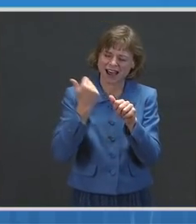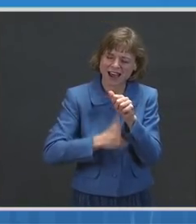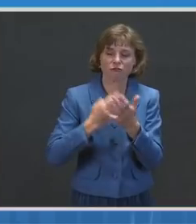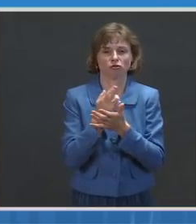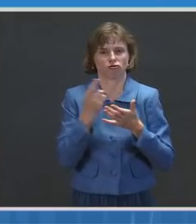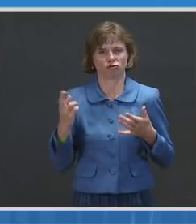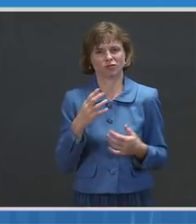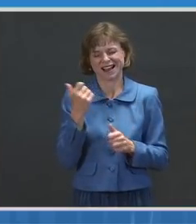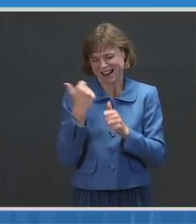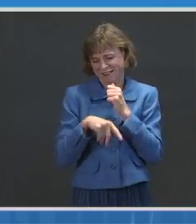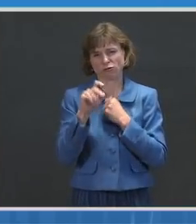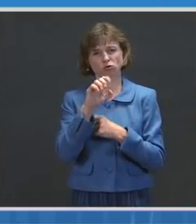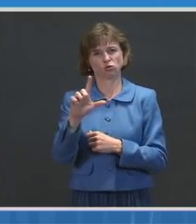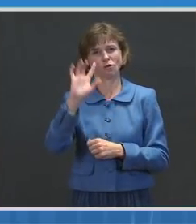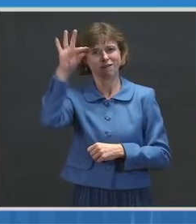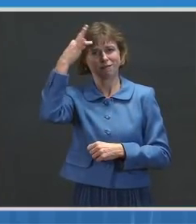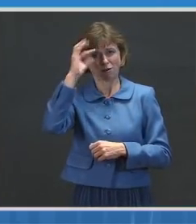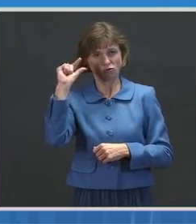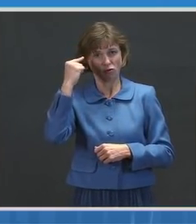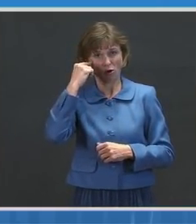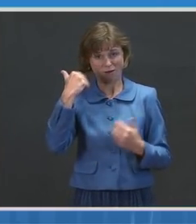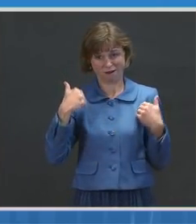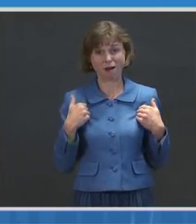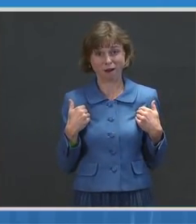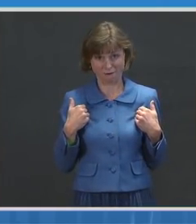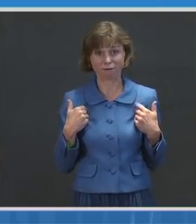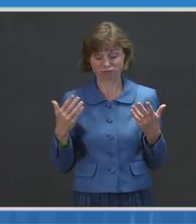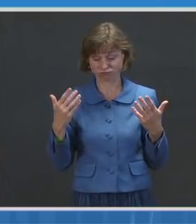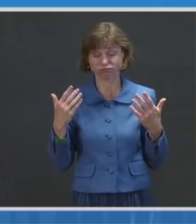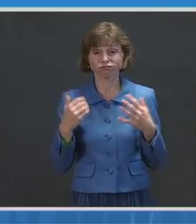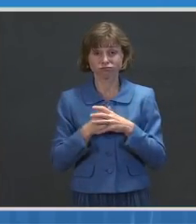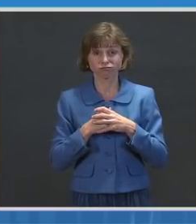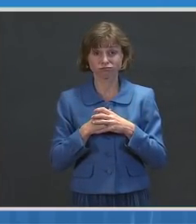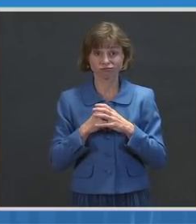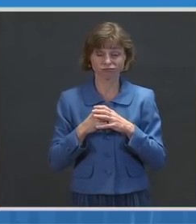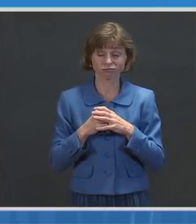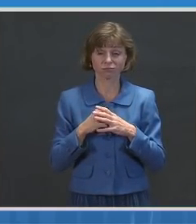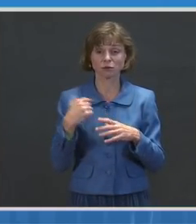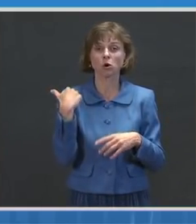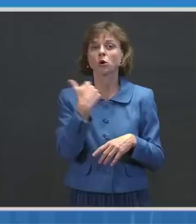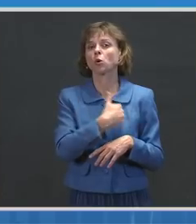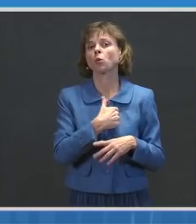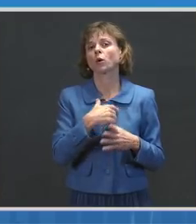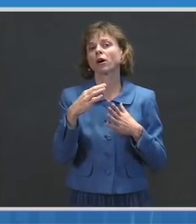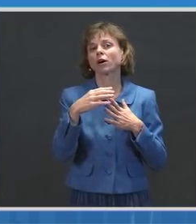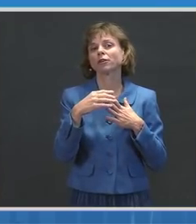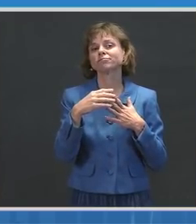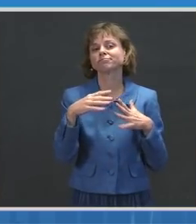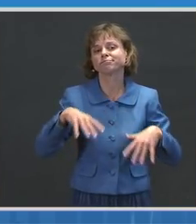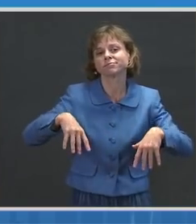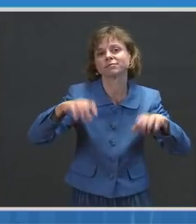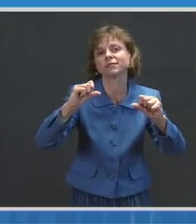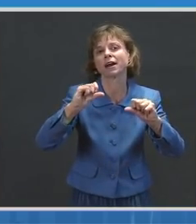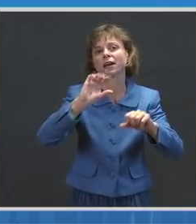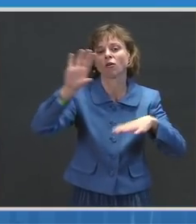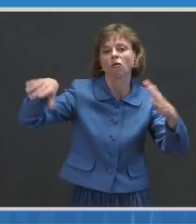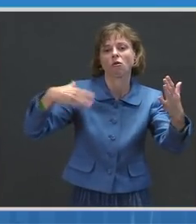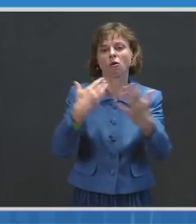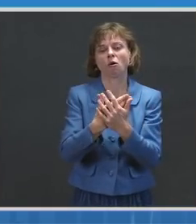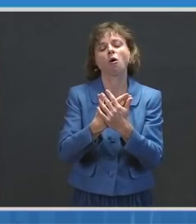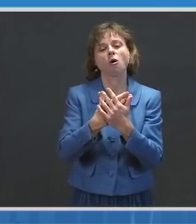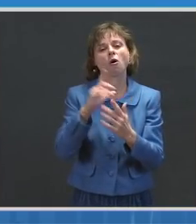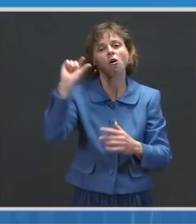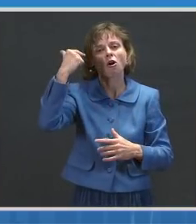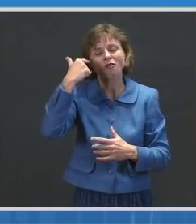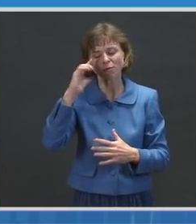federal government has into this battle, and we're taking a whole-of-government, indeed, a whole-of-country approach. As